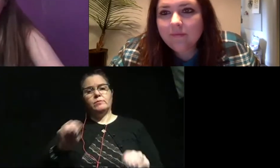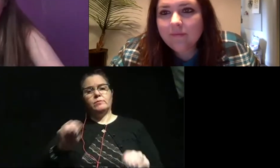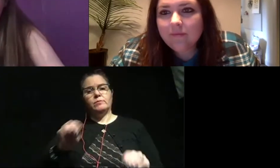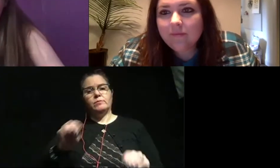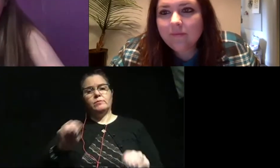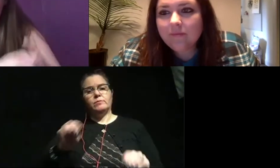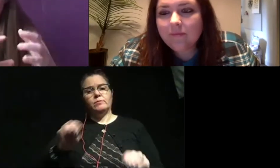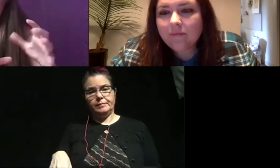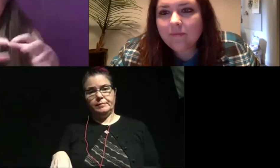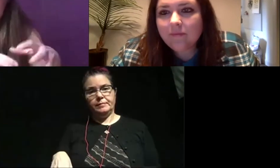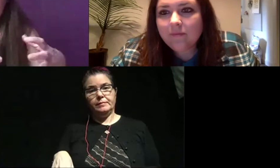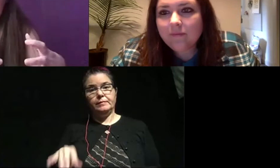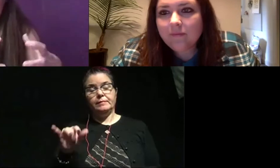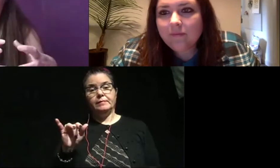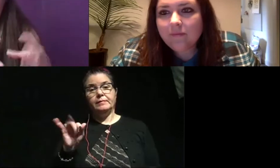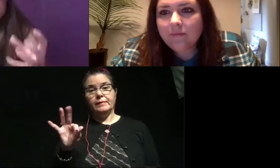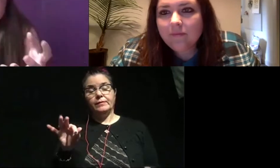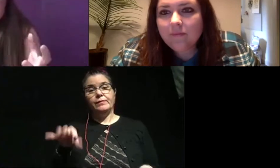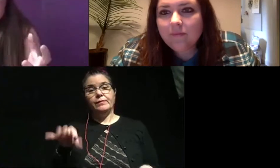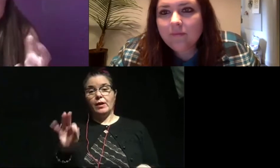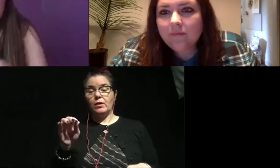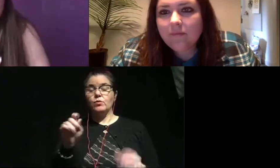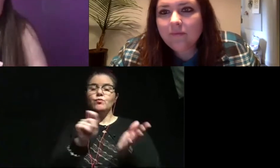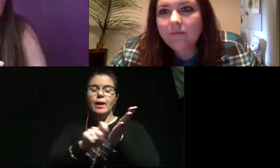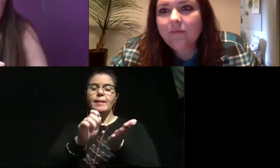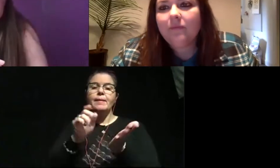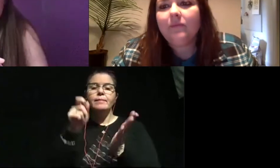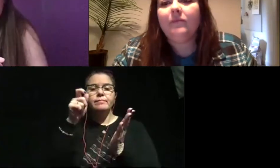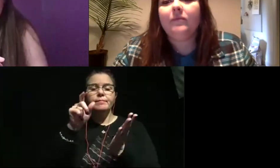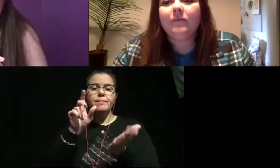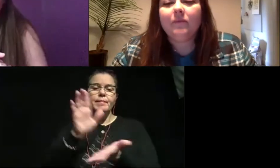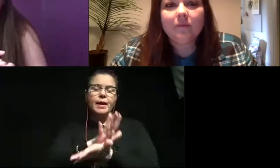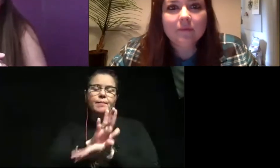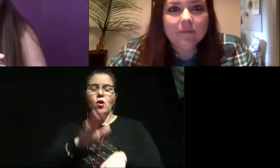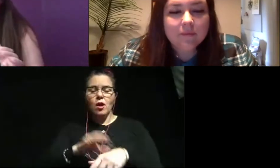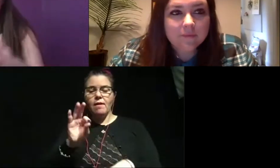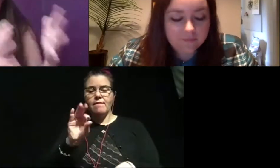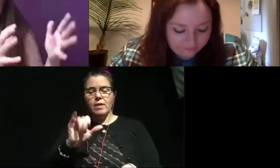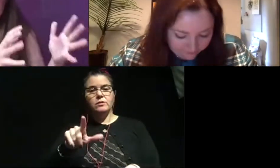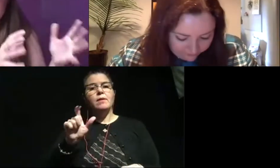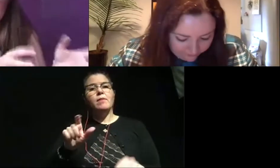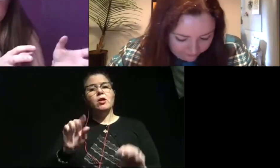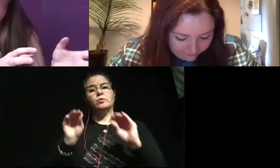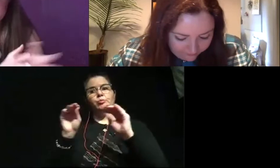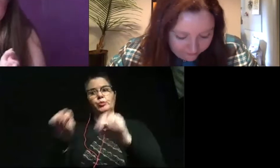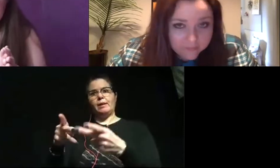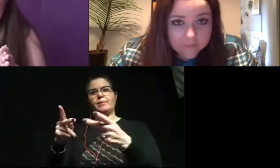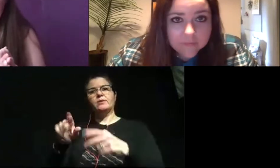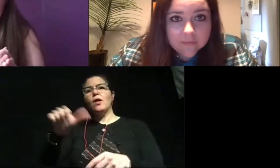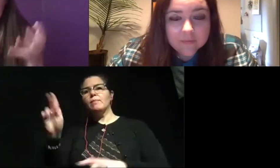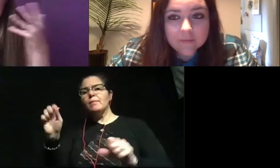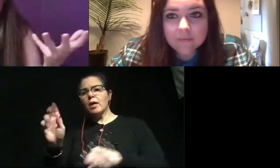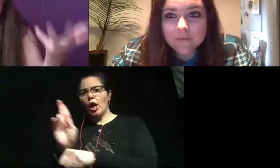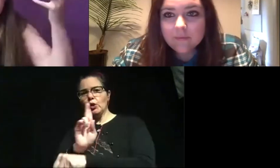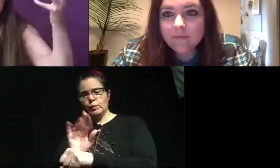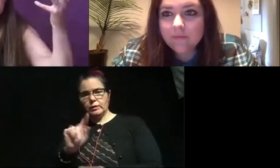publish or write a paper on a fossil, that fossil has to be put somewhere where other people can use it. Right? So